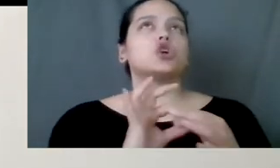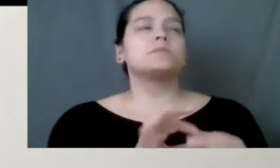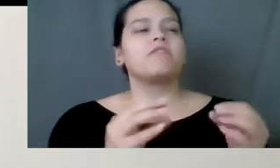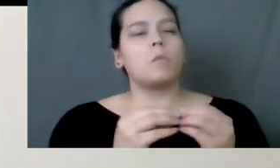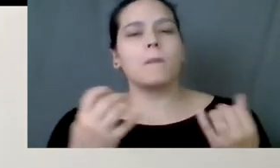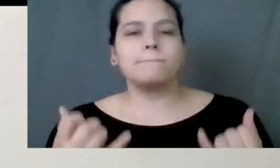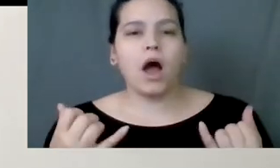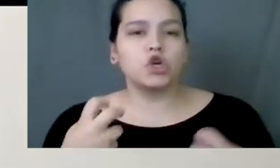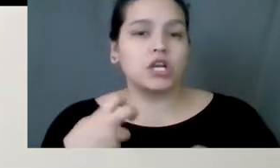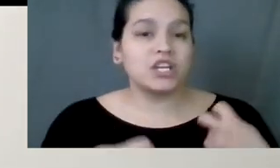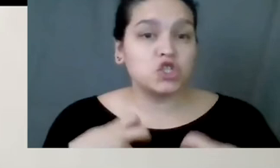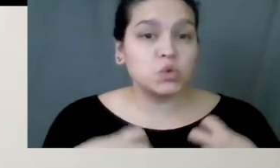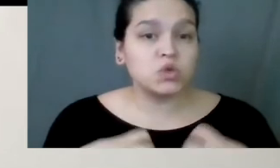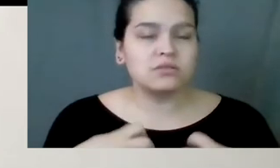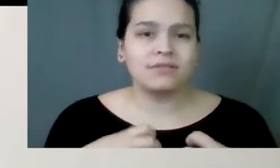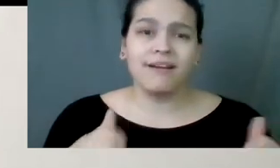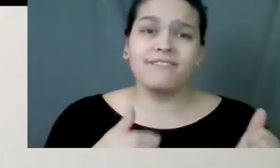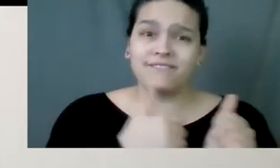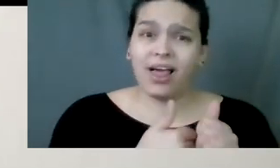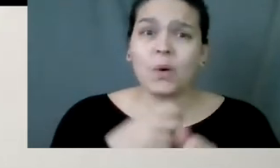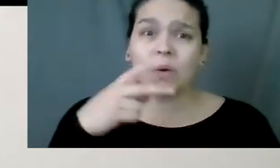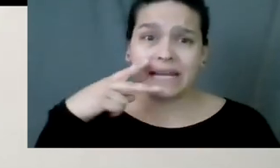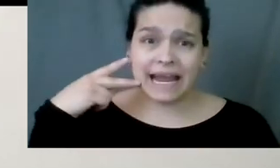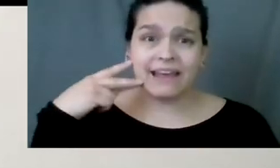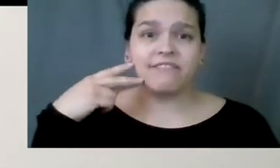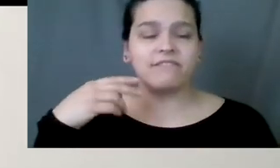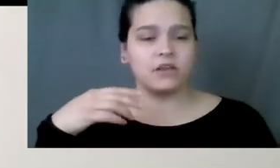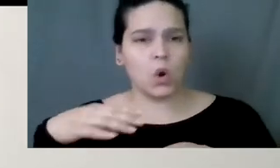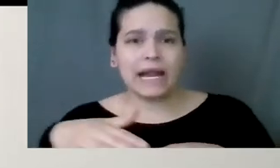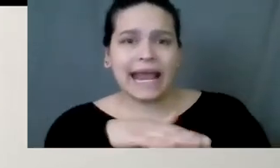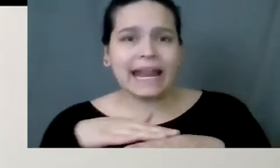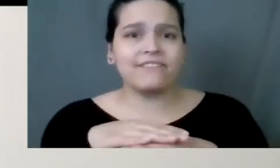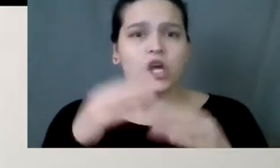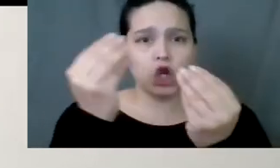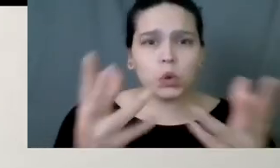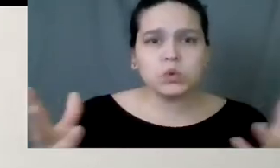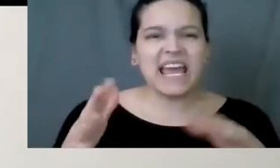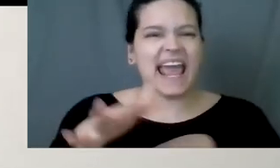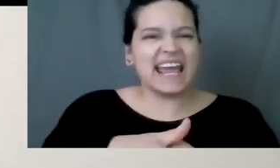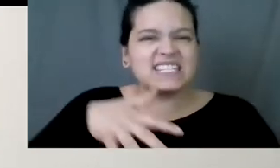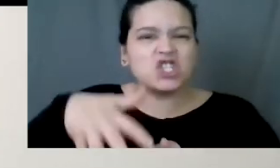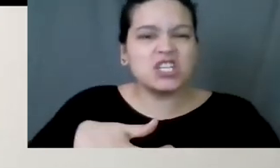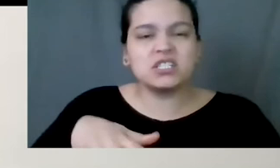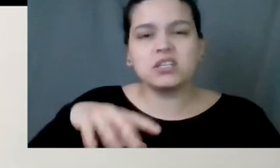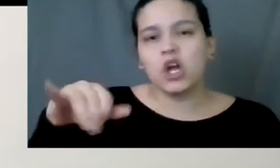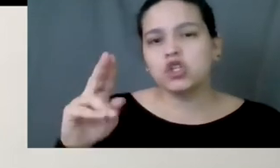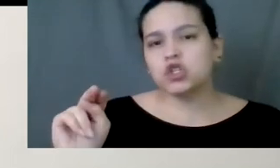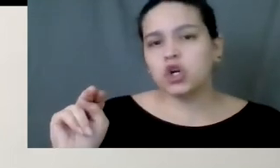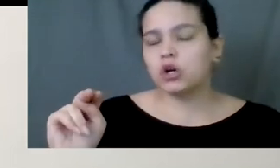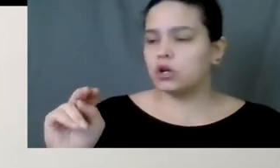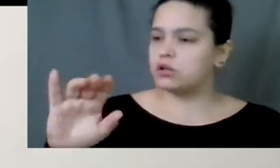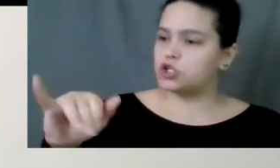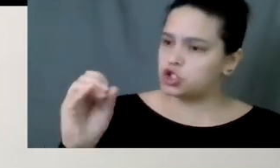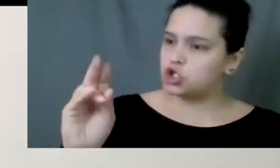of more modern issues. You native native news, you know, follow indigenous journalists,